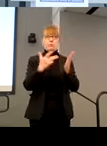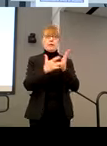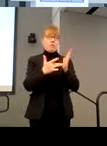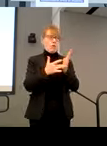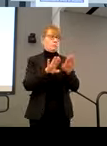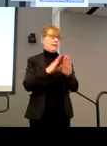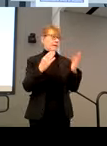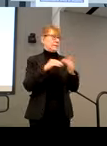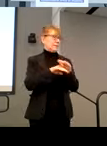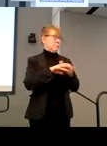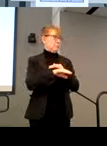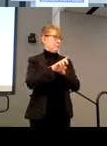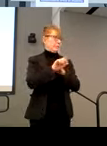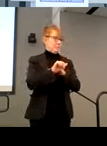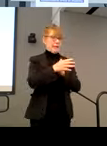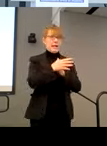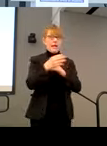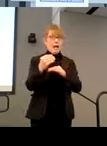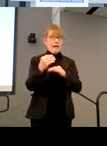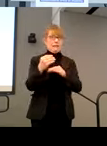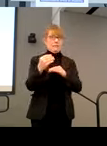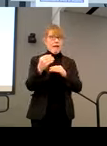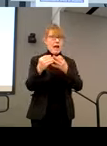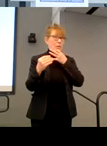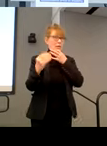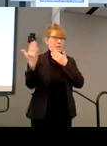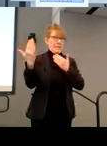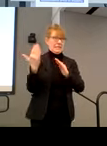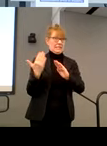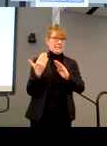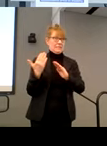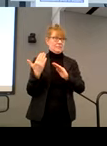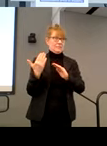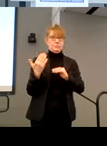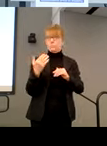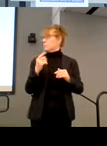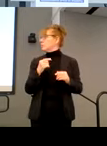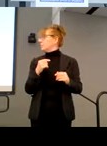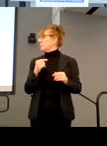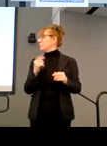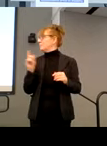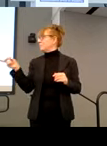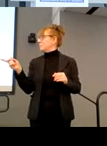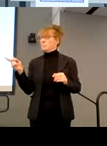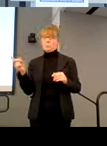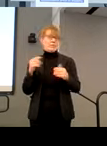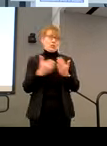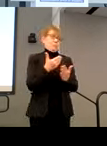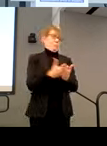disabilities? And how imminent is it? So what is, you know, so what are sort of emerging